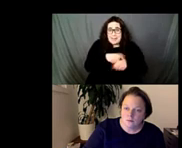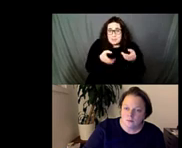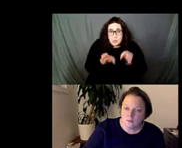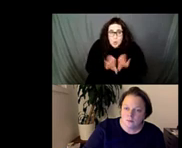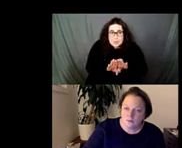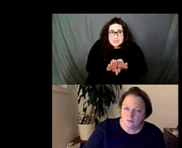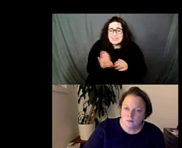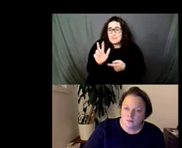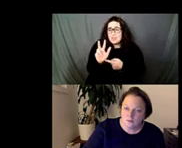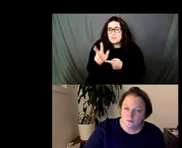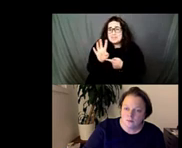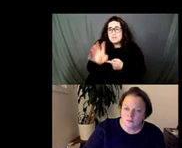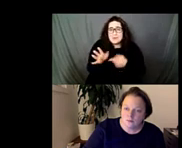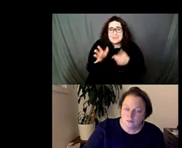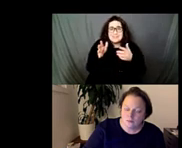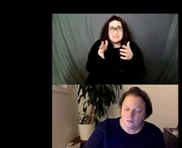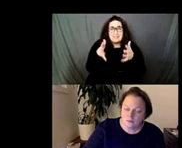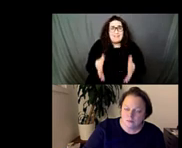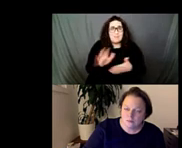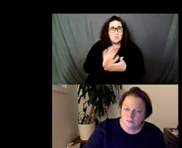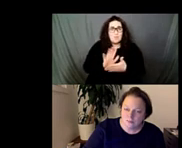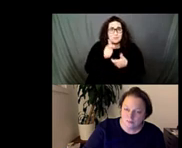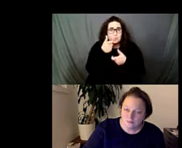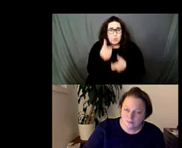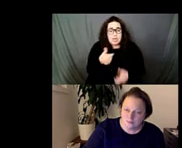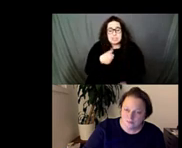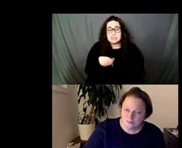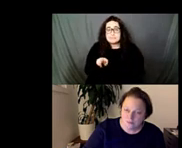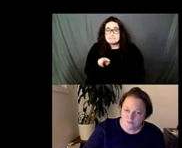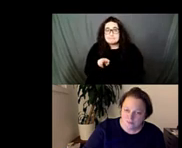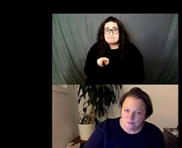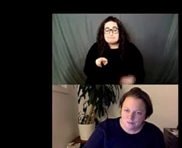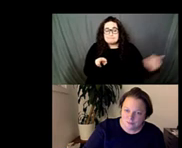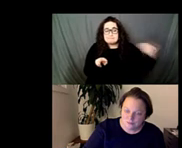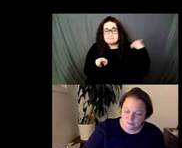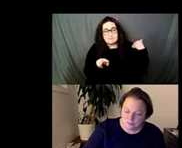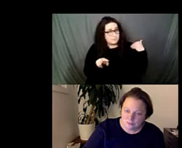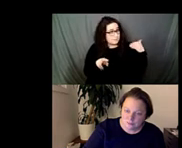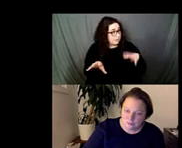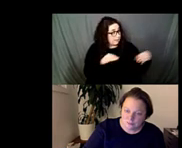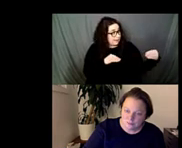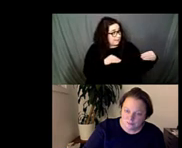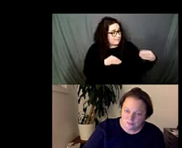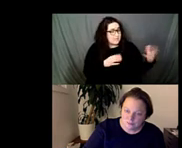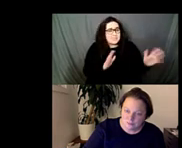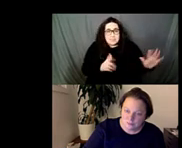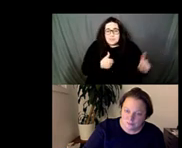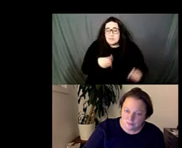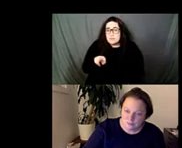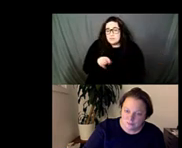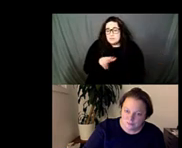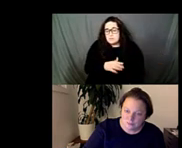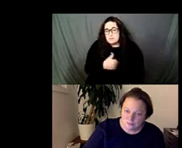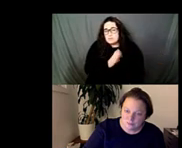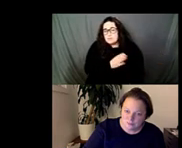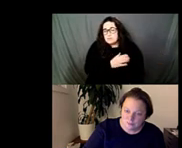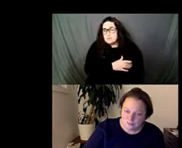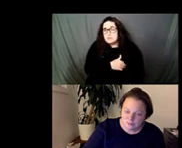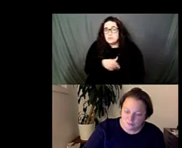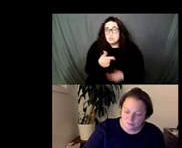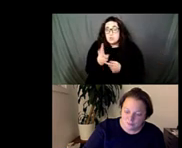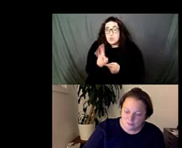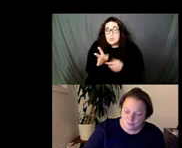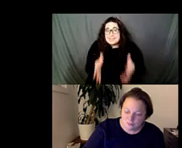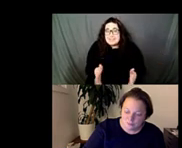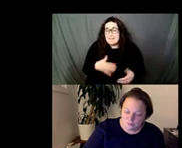the museum was closing um and we knew there was like two minutes left so we're like okay let's just like we know they want us to get out we know these people want to go home but